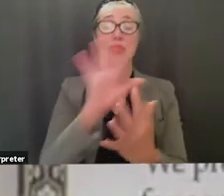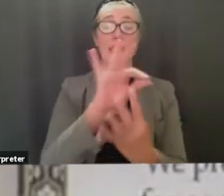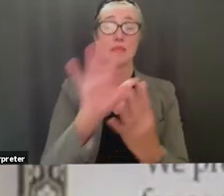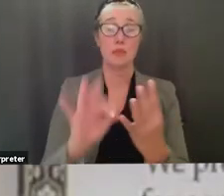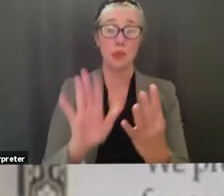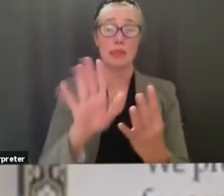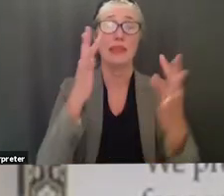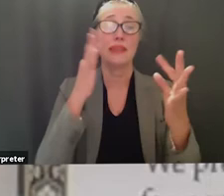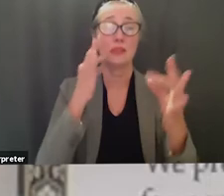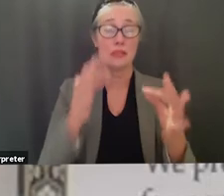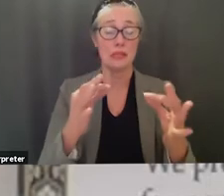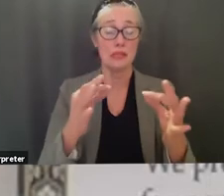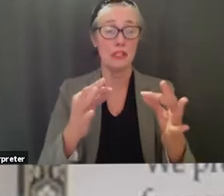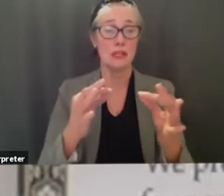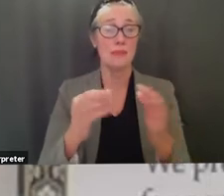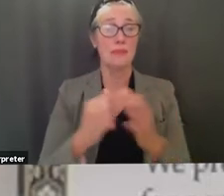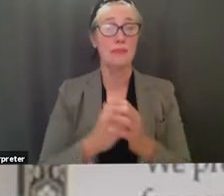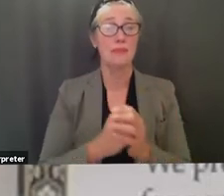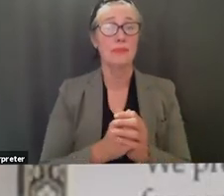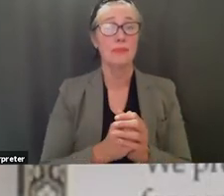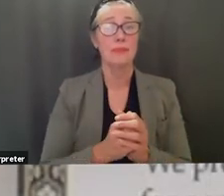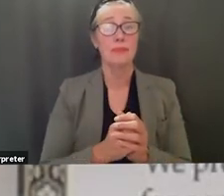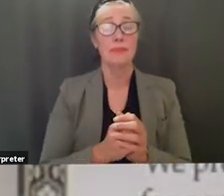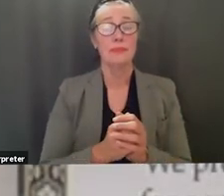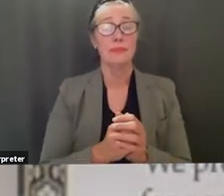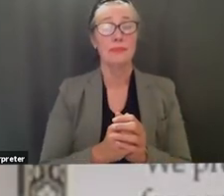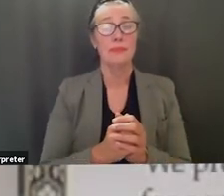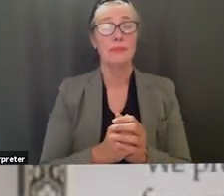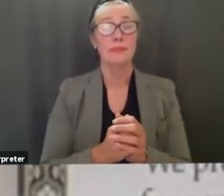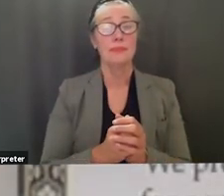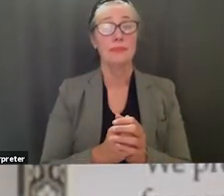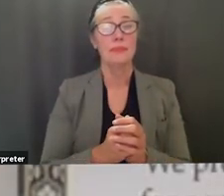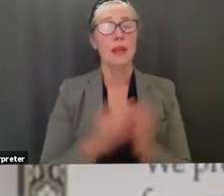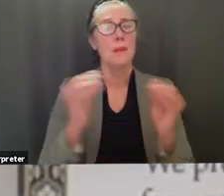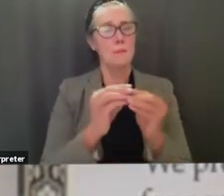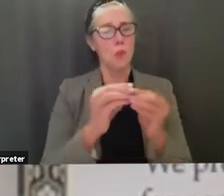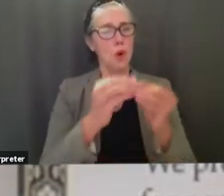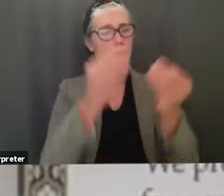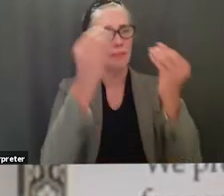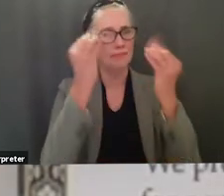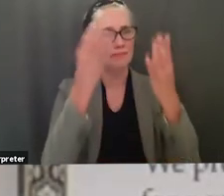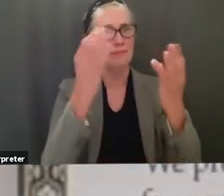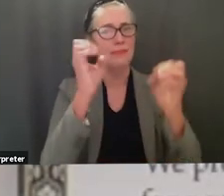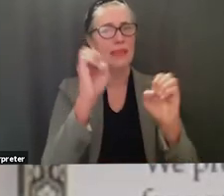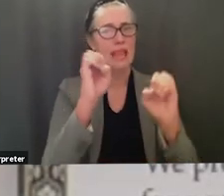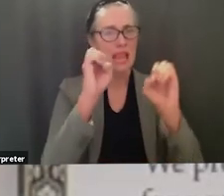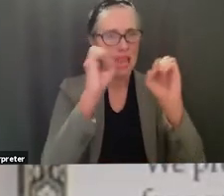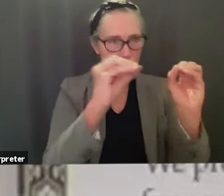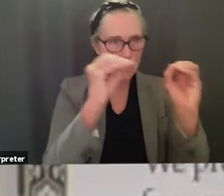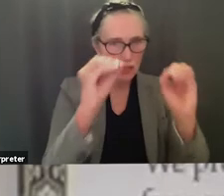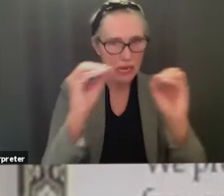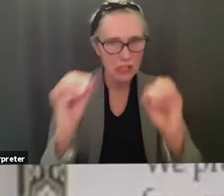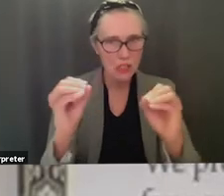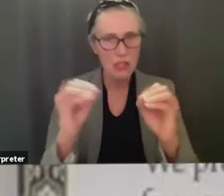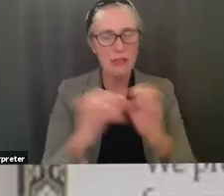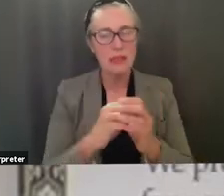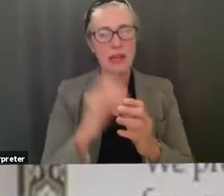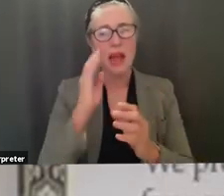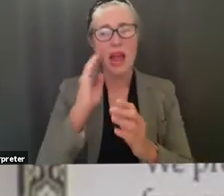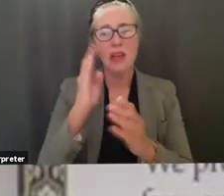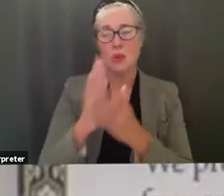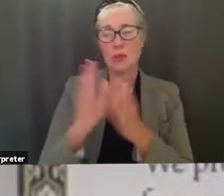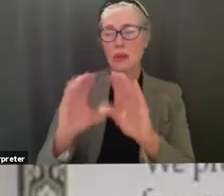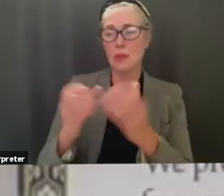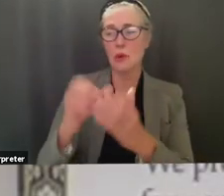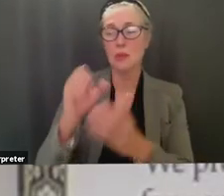is um getting the education out there being part of i know there are several groups in santa